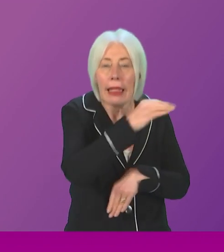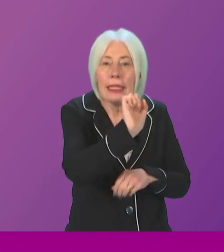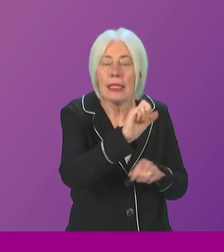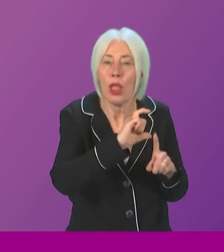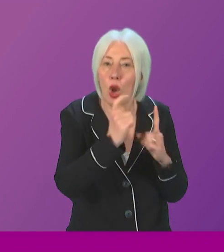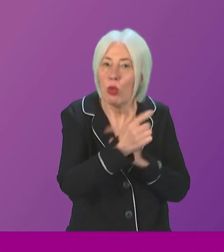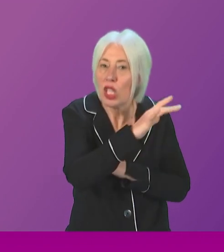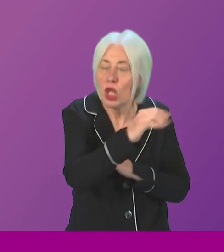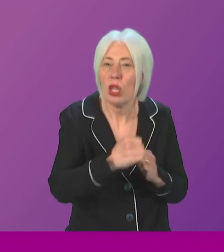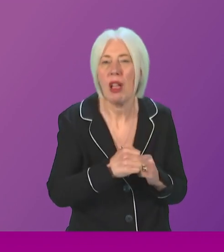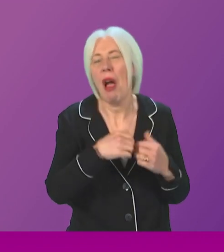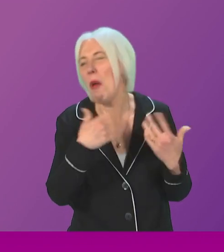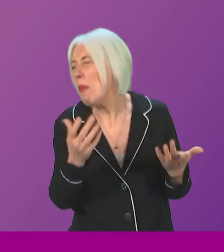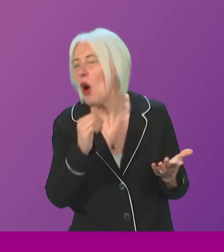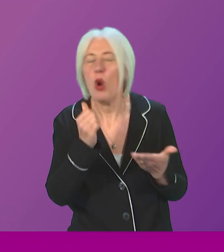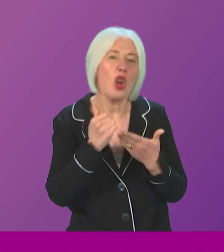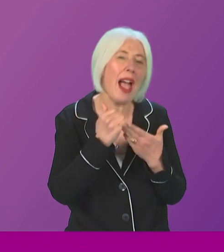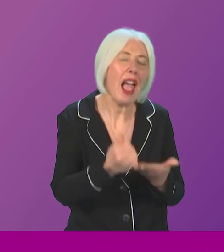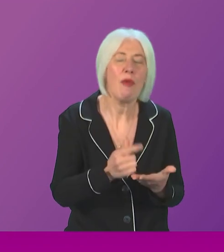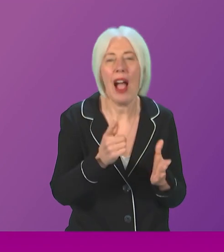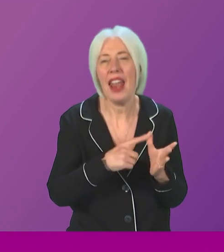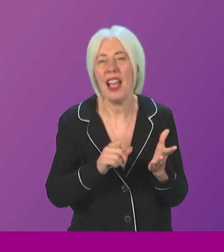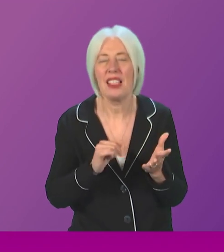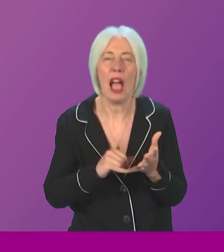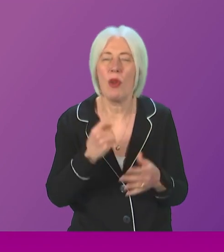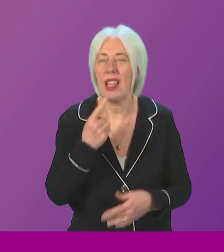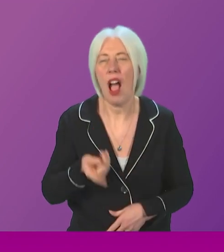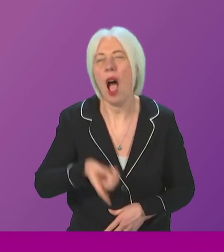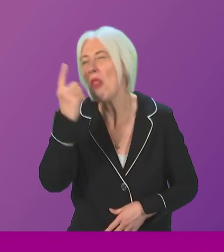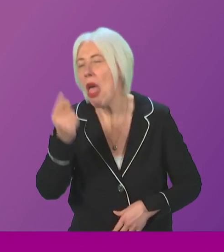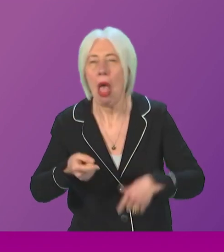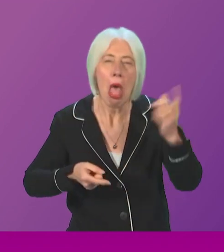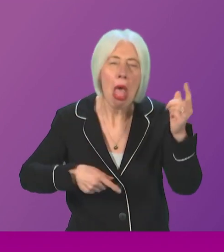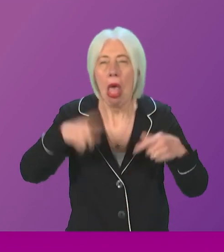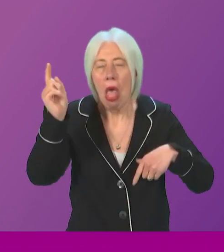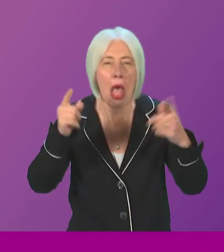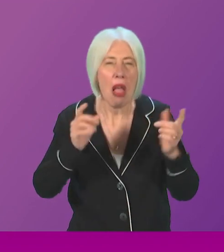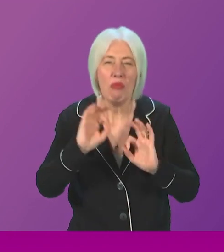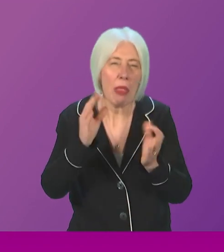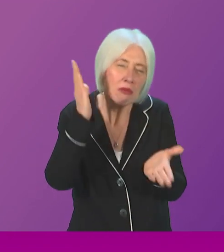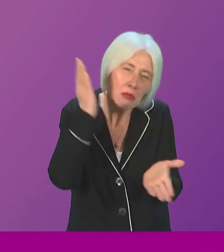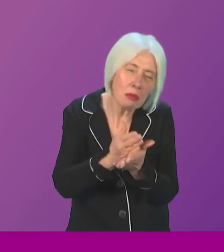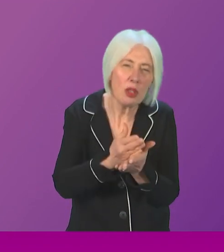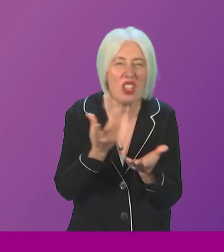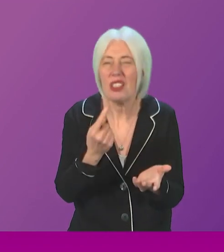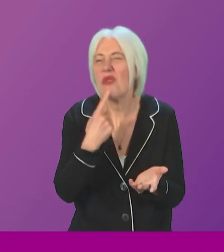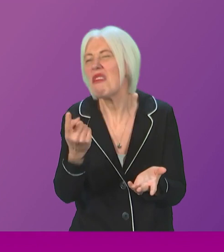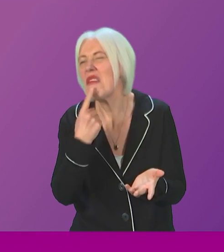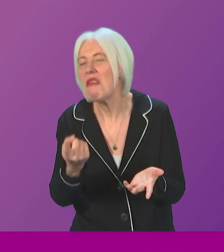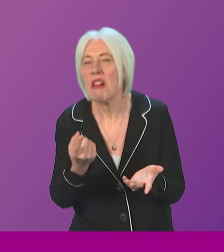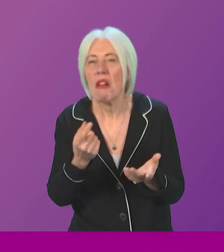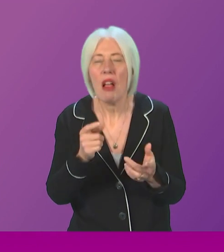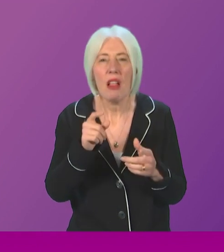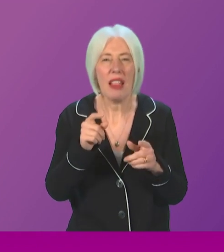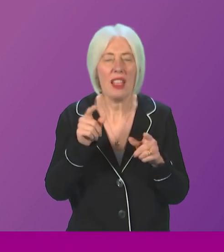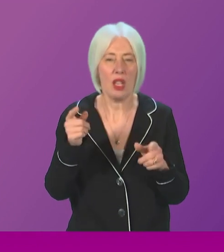soundbites and really easy soundbites from Anna Sawar, not in any attempt to provide any solutions, but silly personal attacks